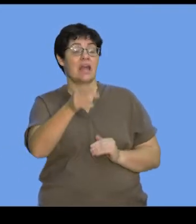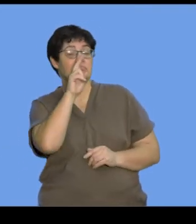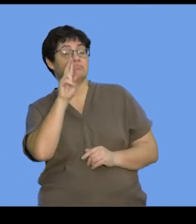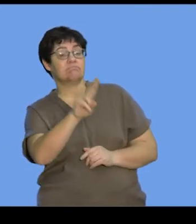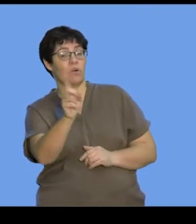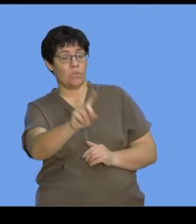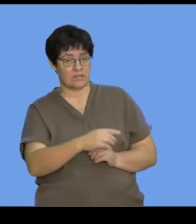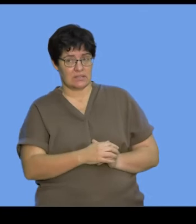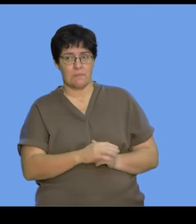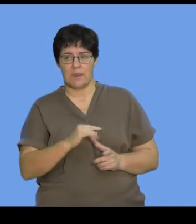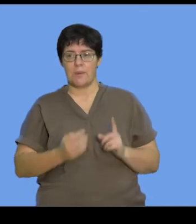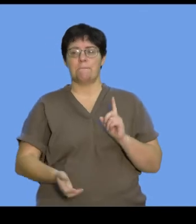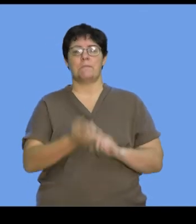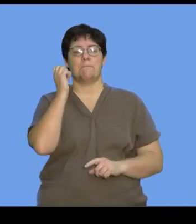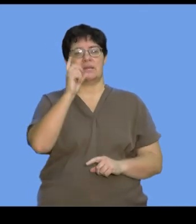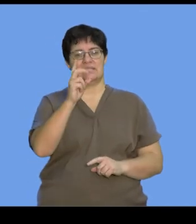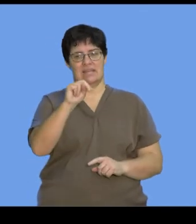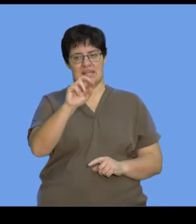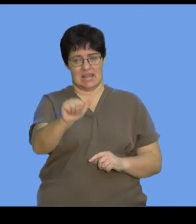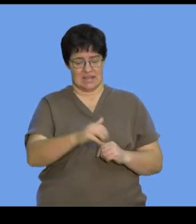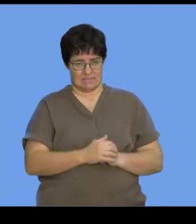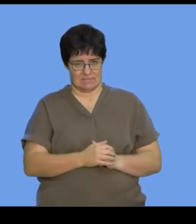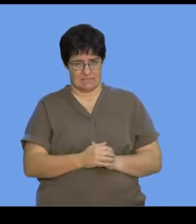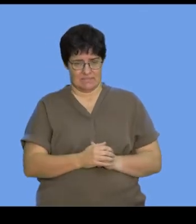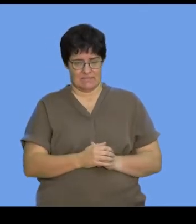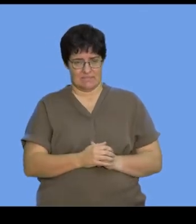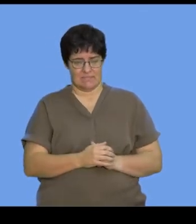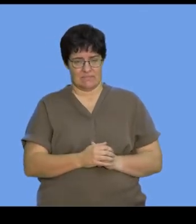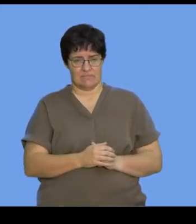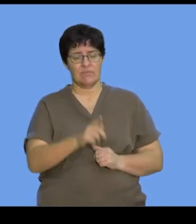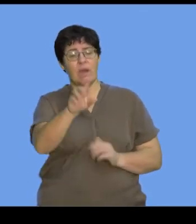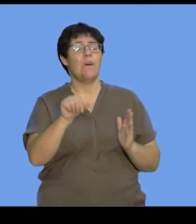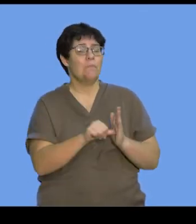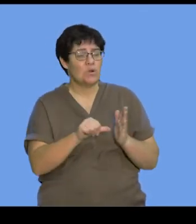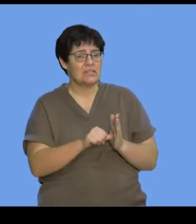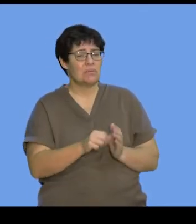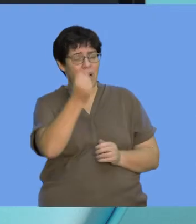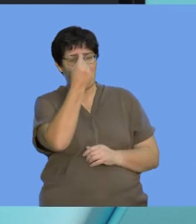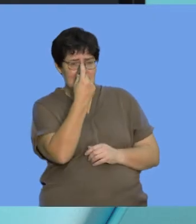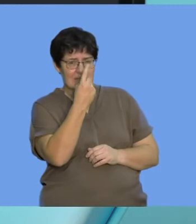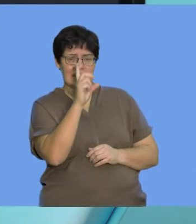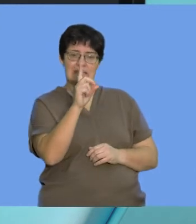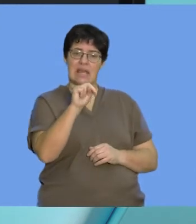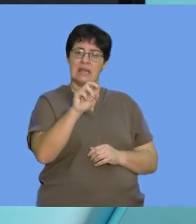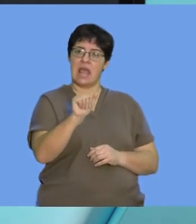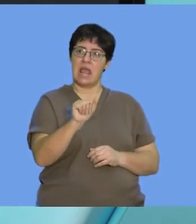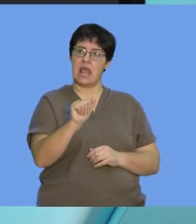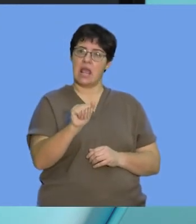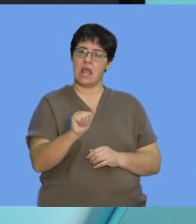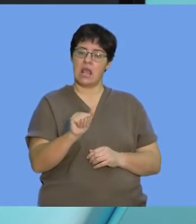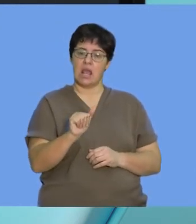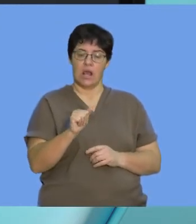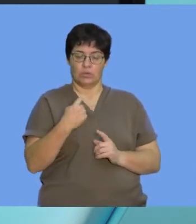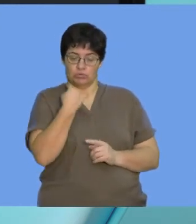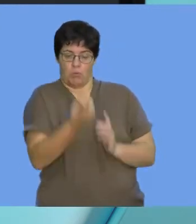focus on is the discovery of DNA. Guys, it's important that we understand that DNA wasn't discovered overnight.